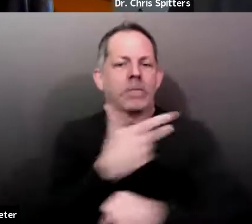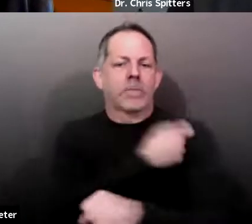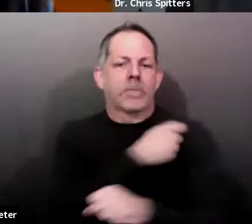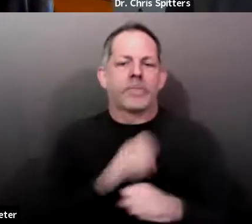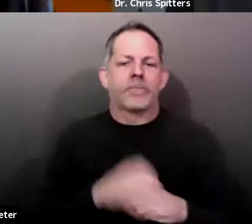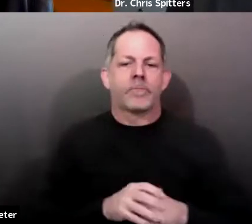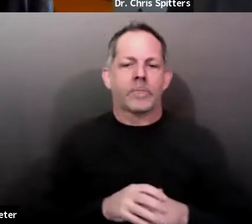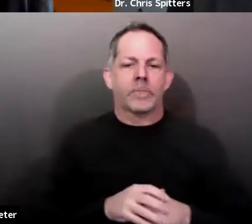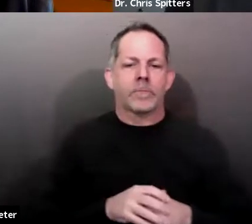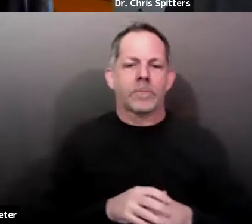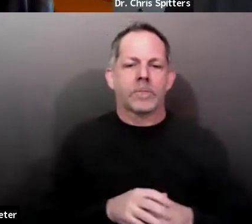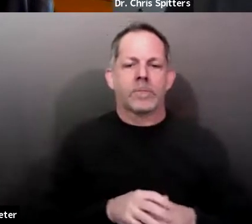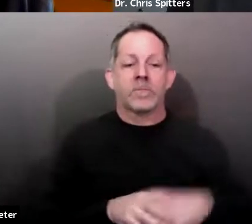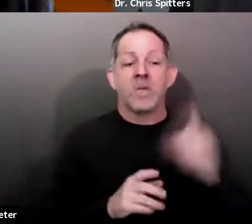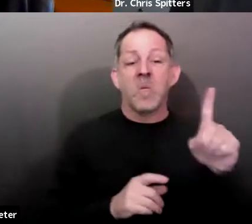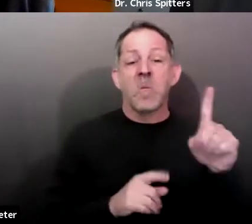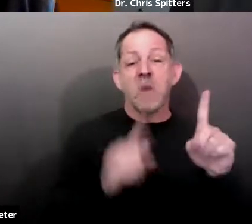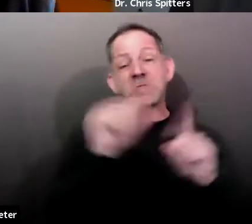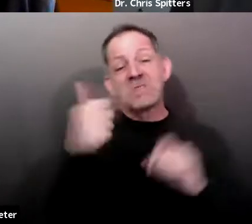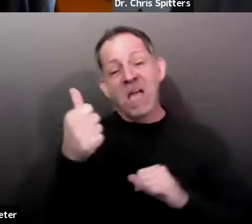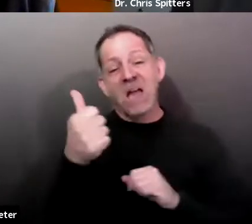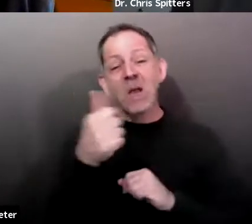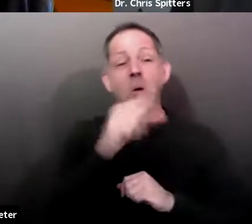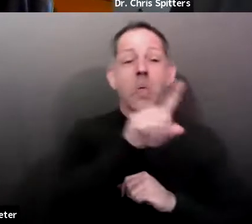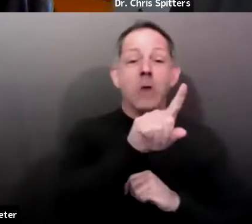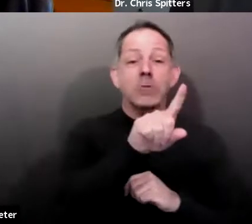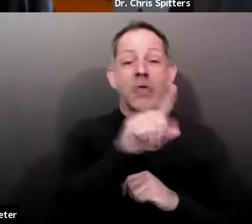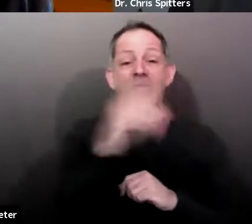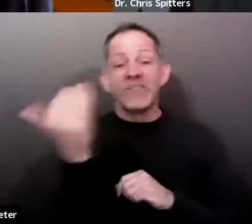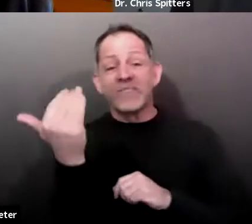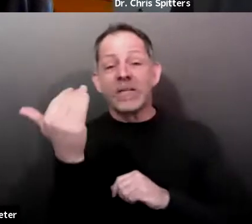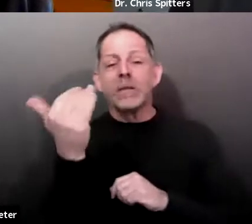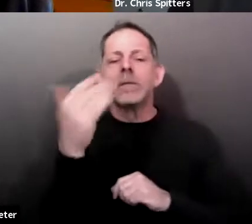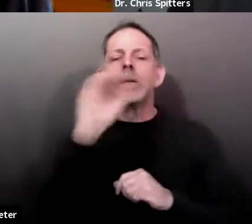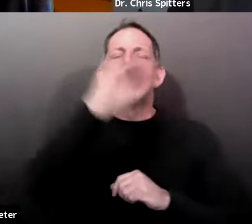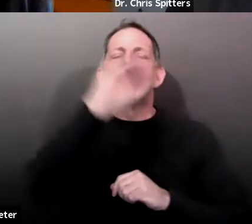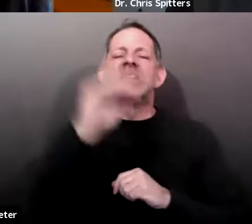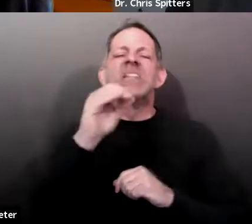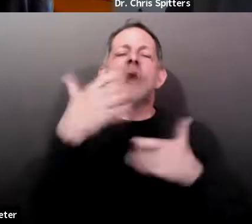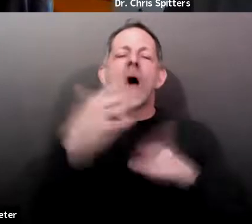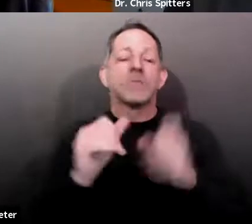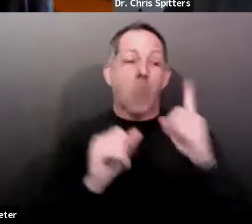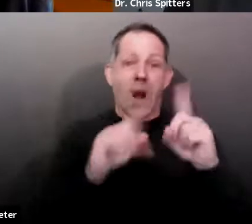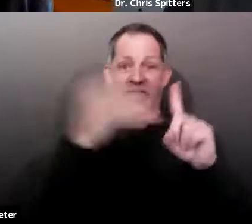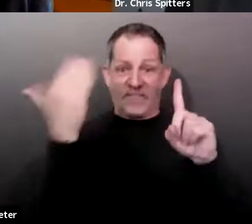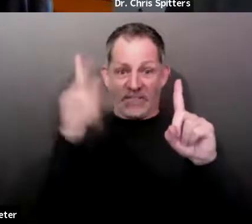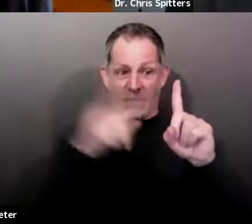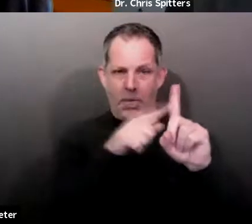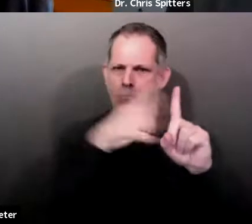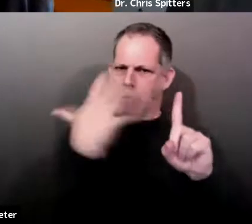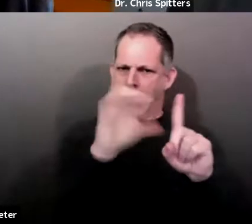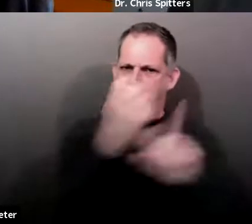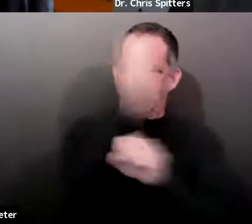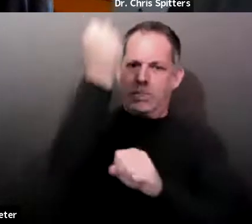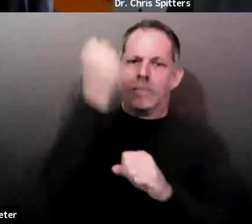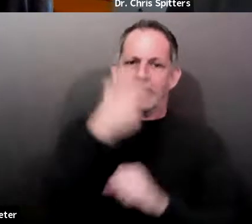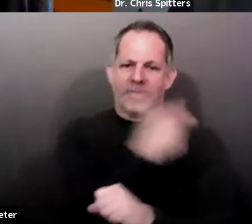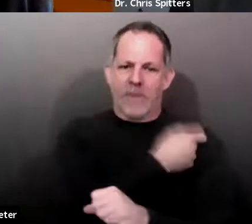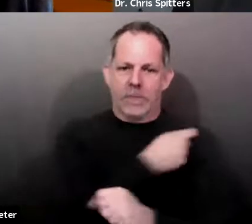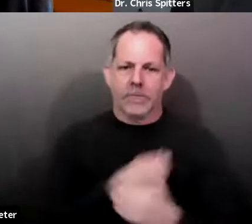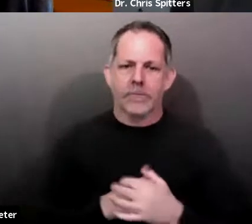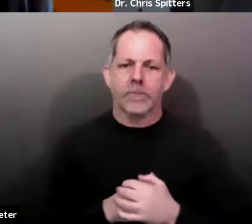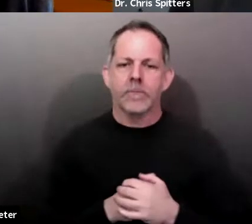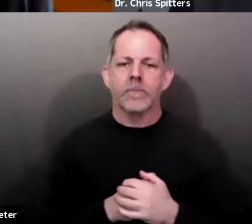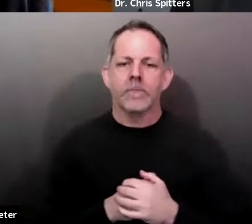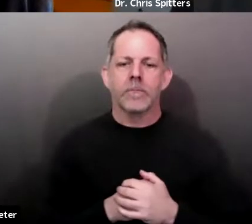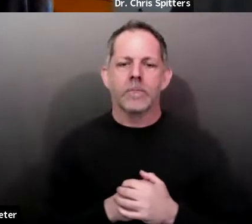But with each successive week, those chances will increase and ultimately we will get to everyone. So please continue to be patient.